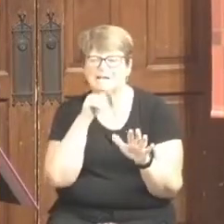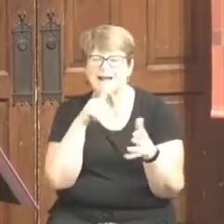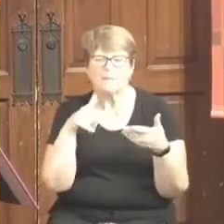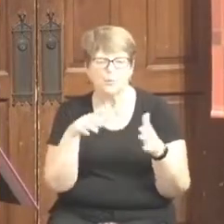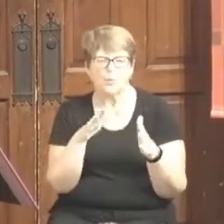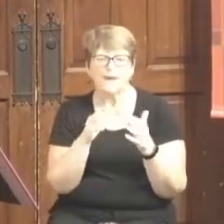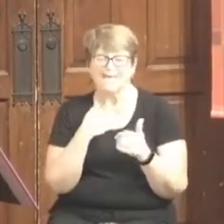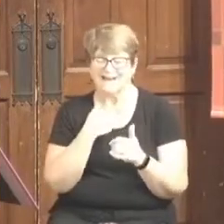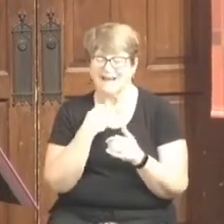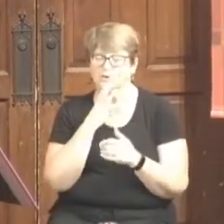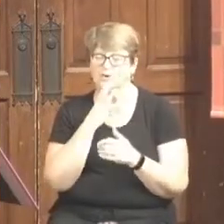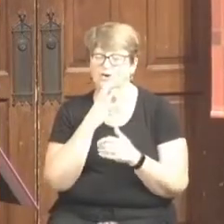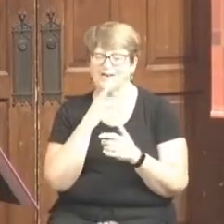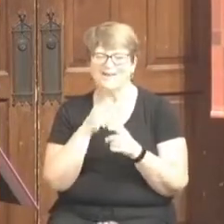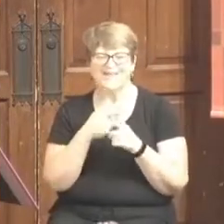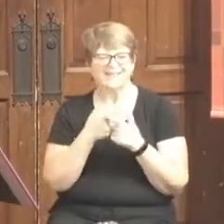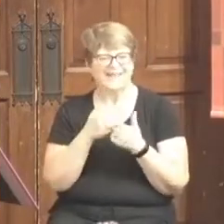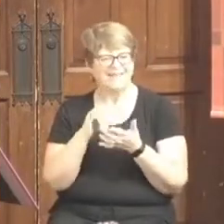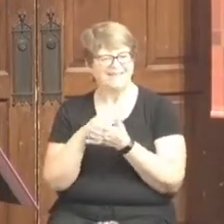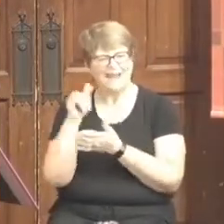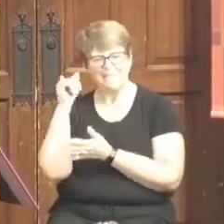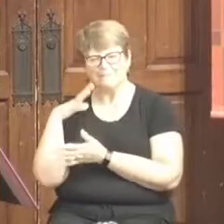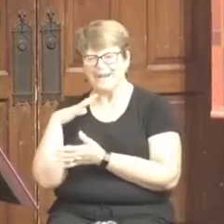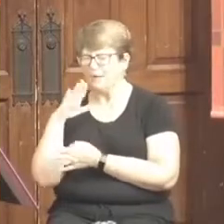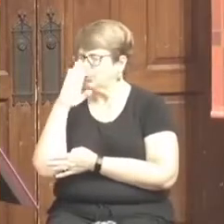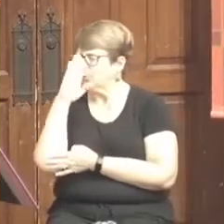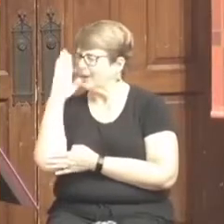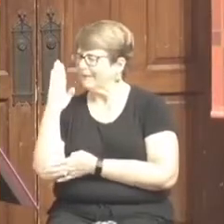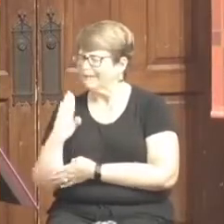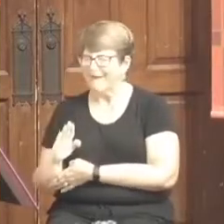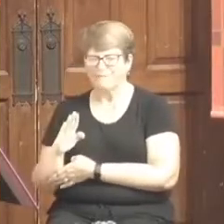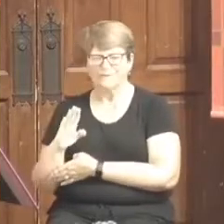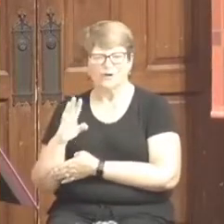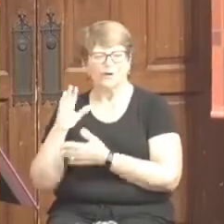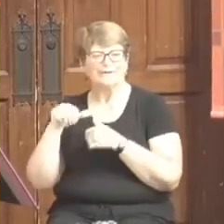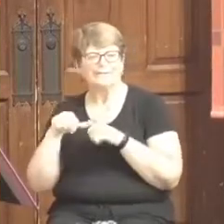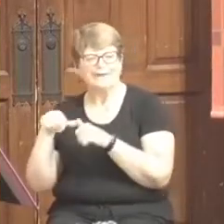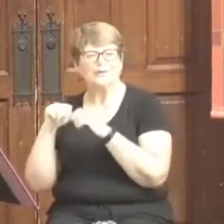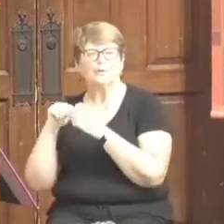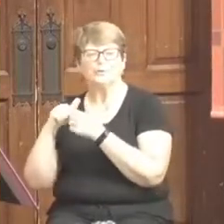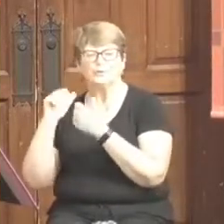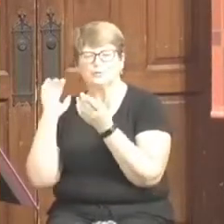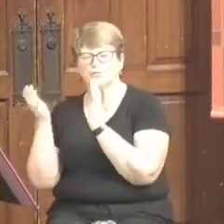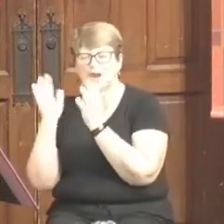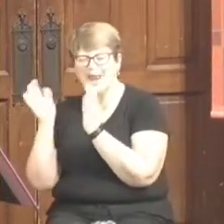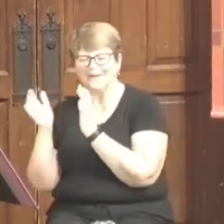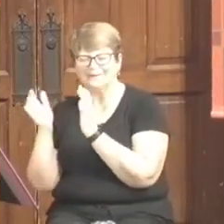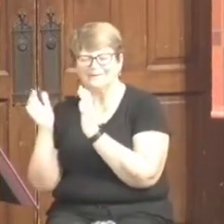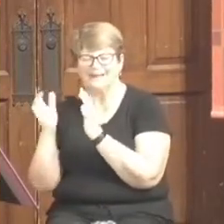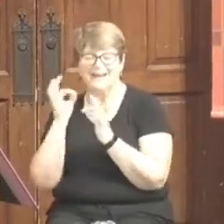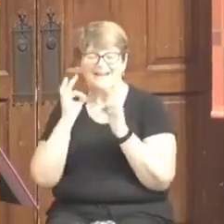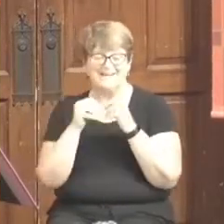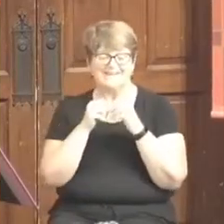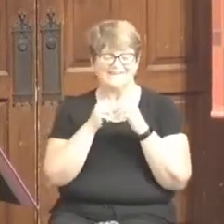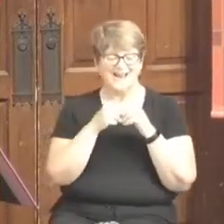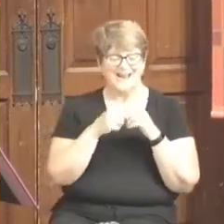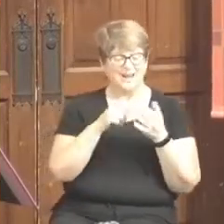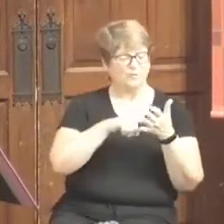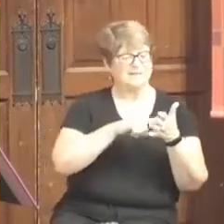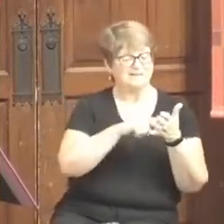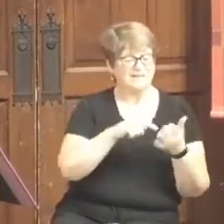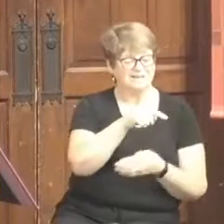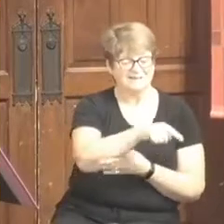talk. I would have never gotten to know him. I would have never